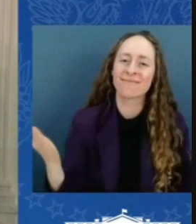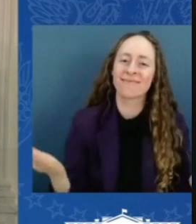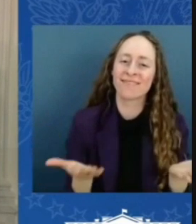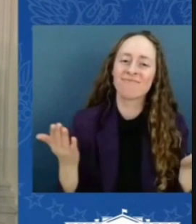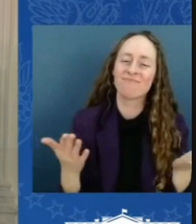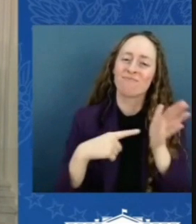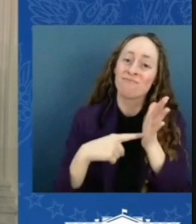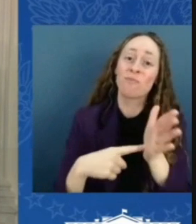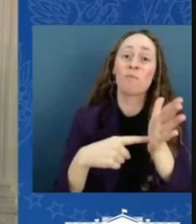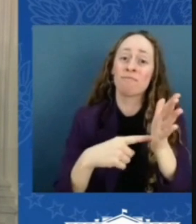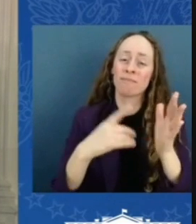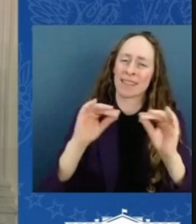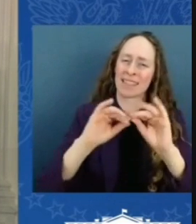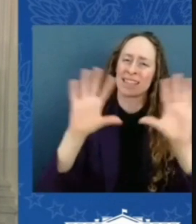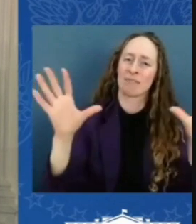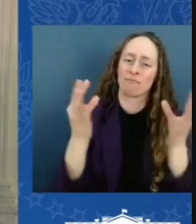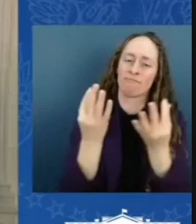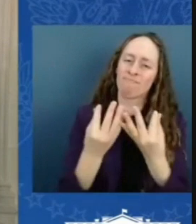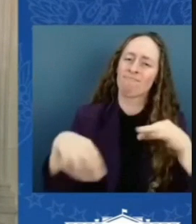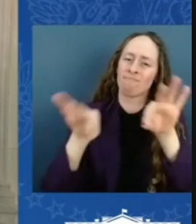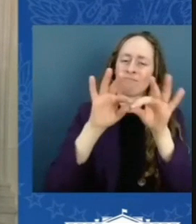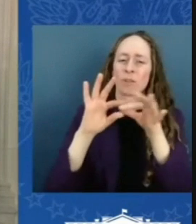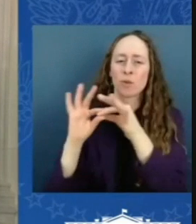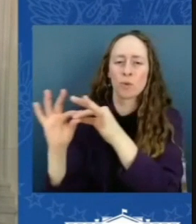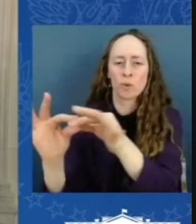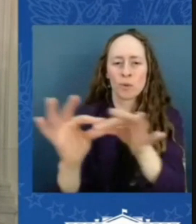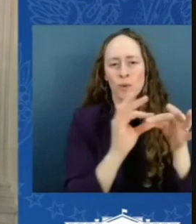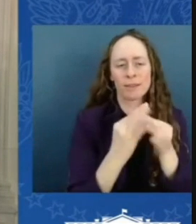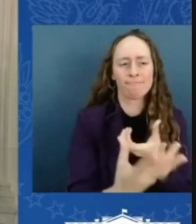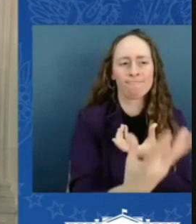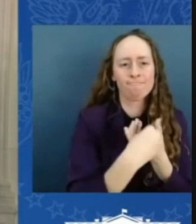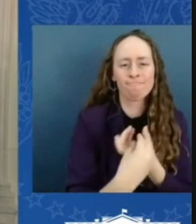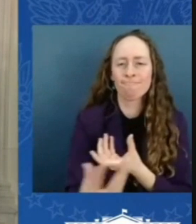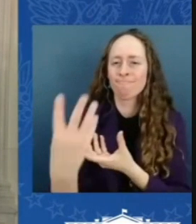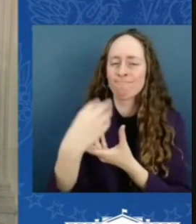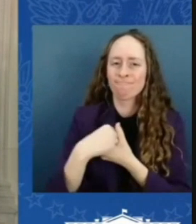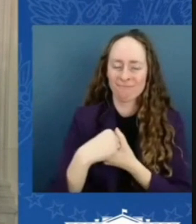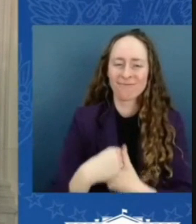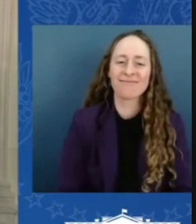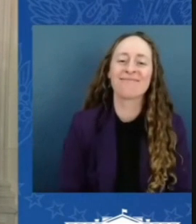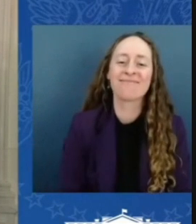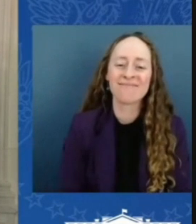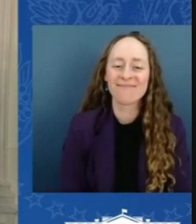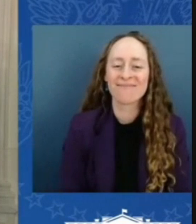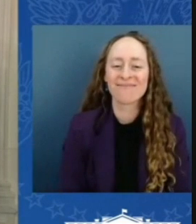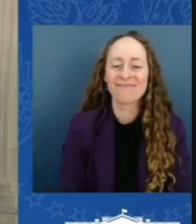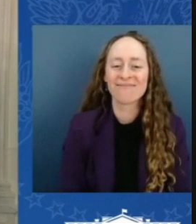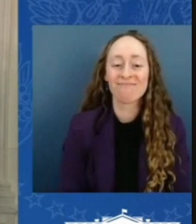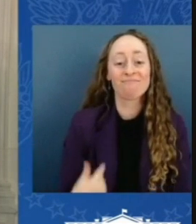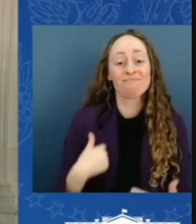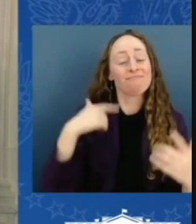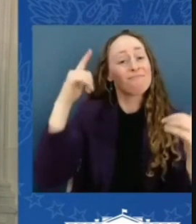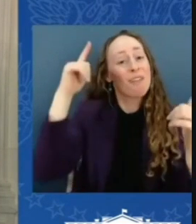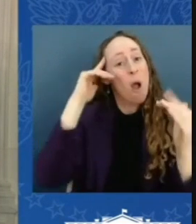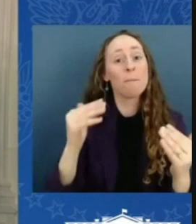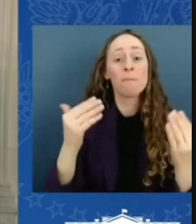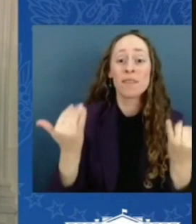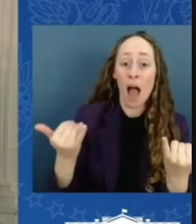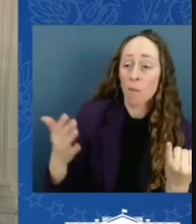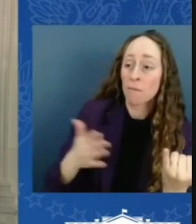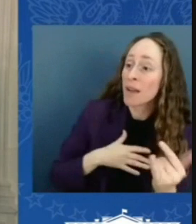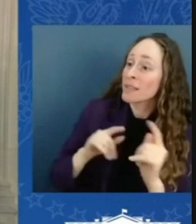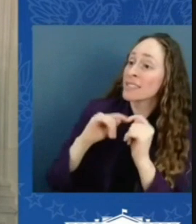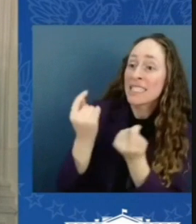My hope is that this moment lands on you as my team as a powerful reminder